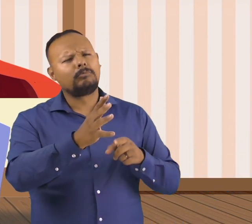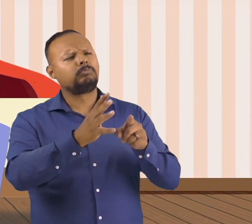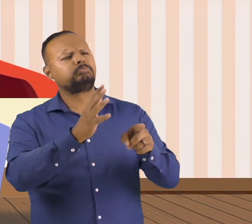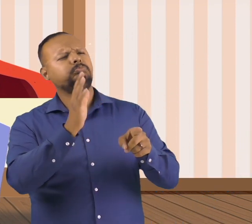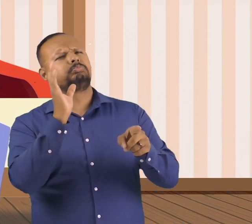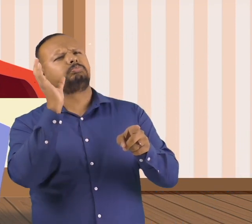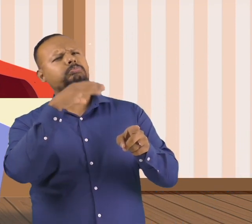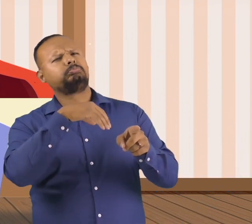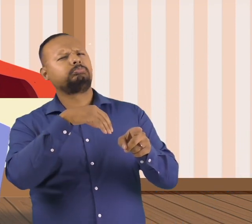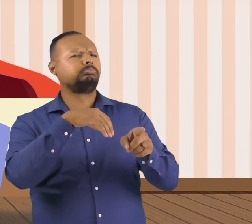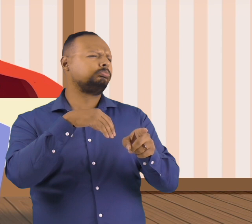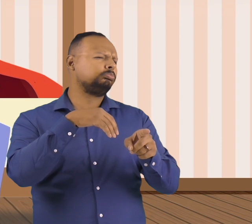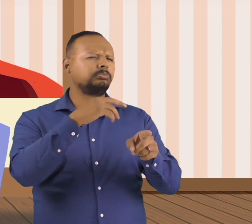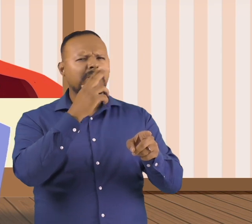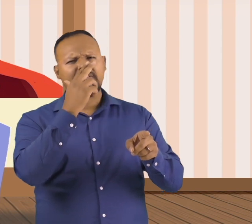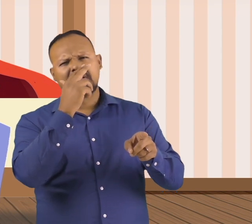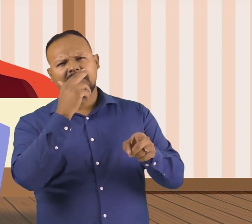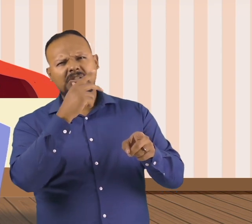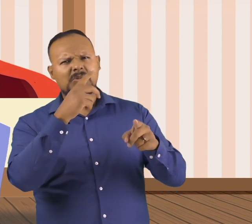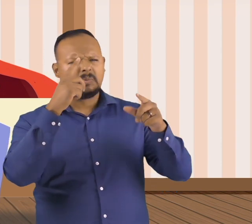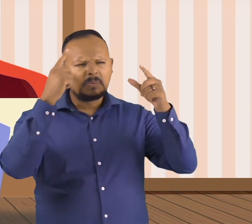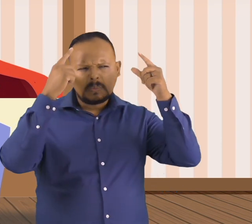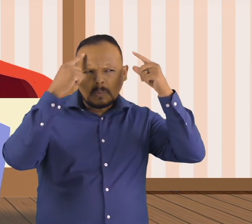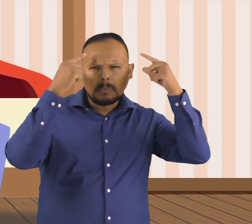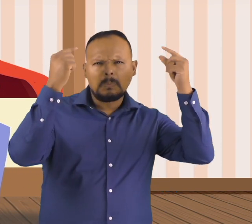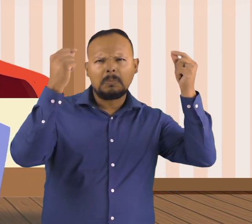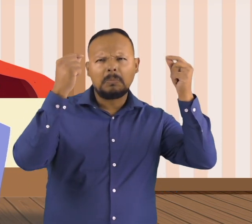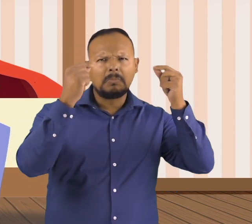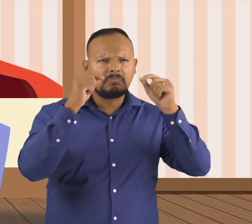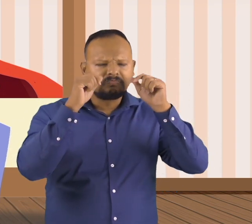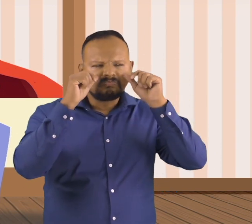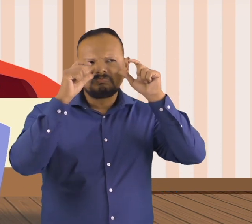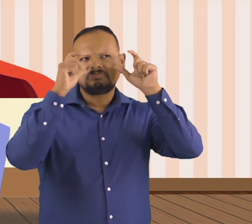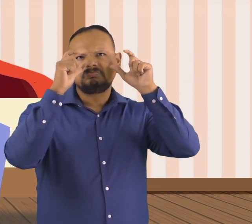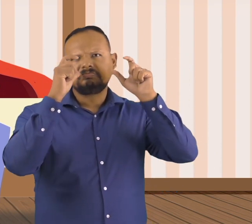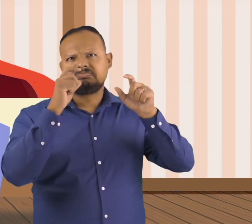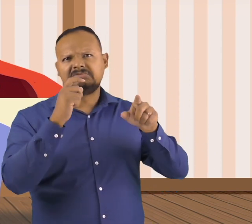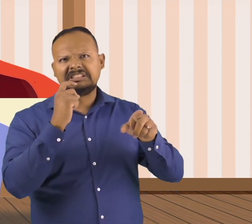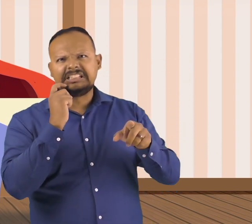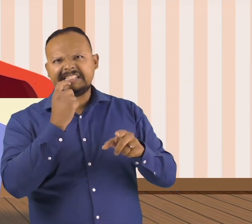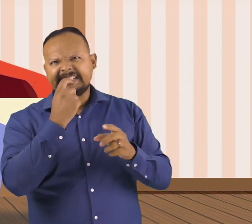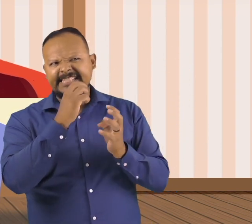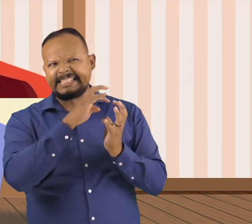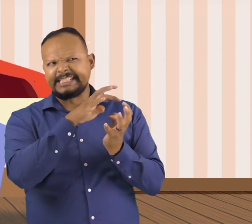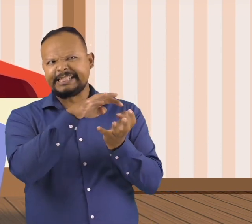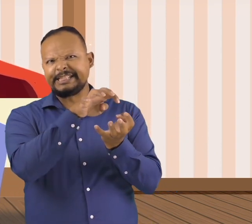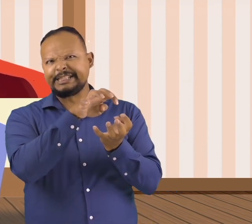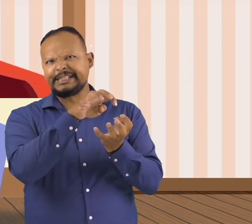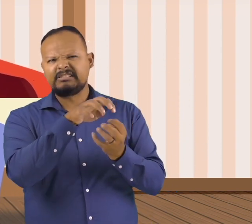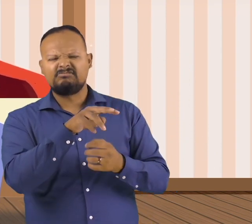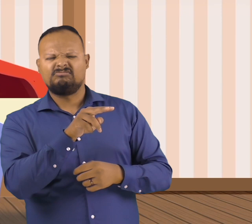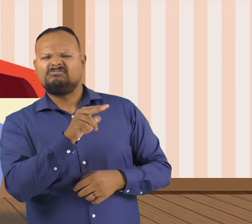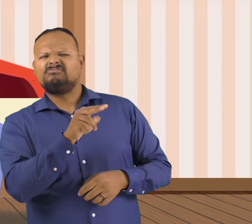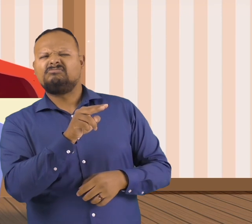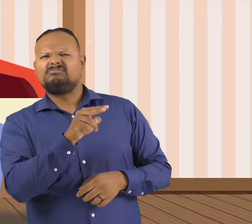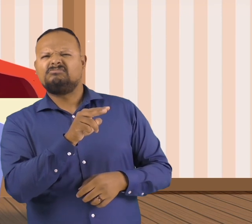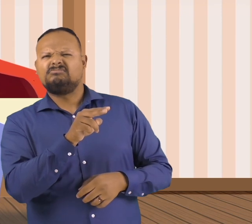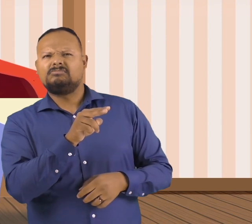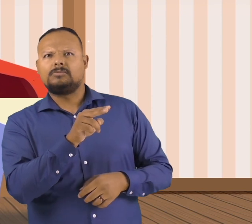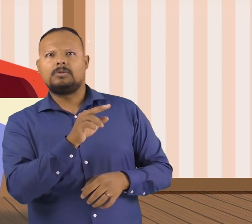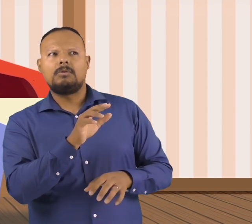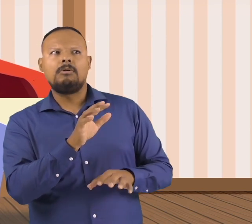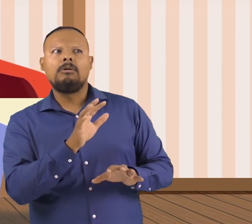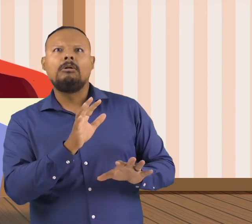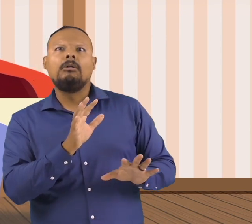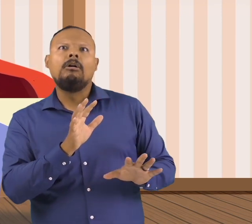observed her big eyes, big ears, and big teeth. Finally, almost